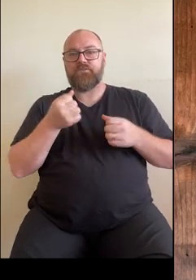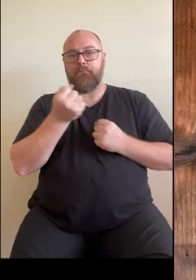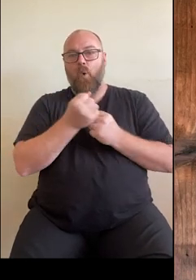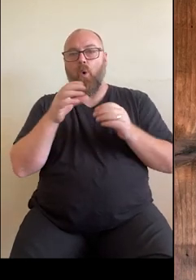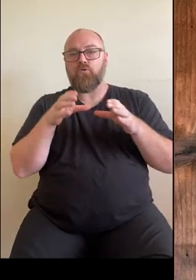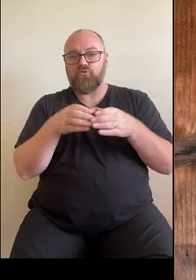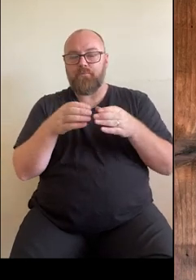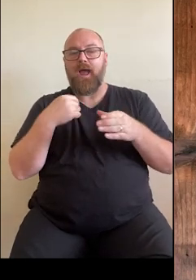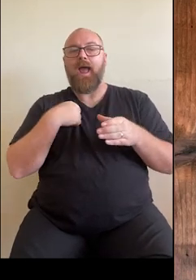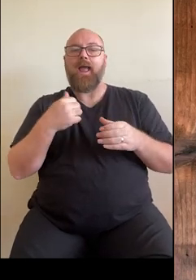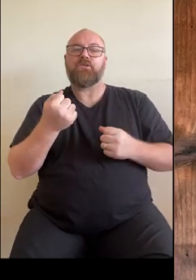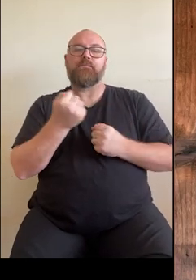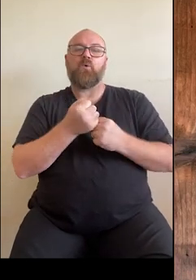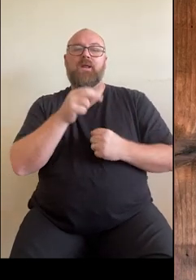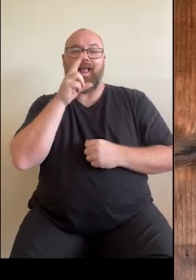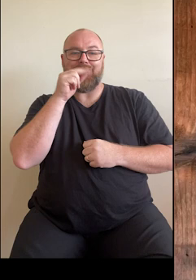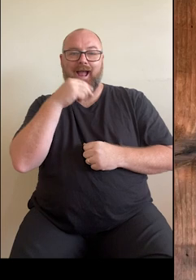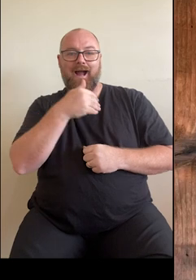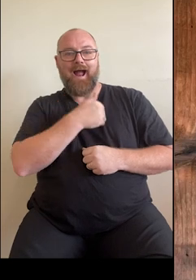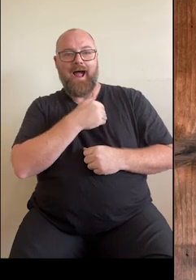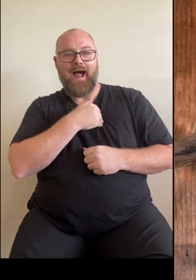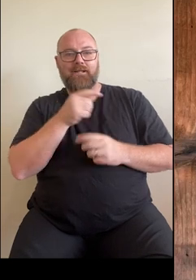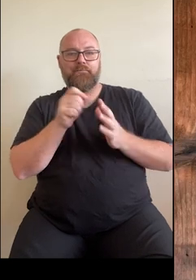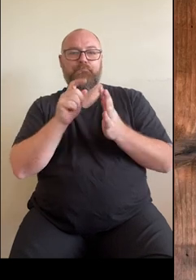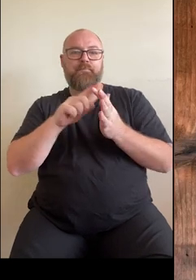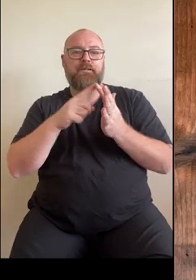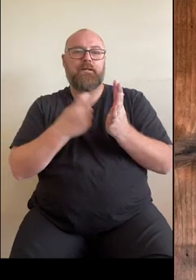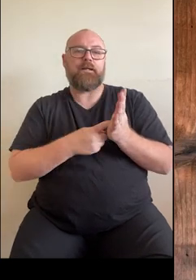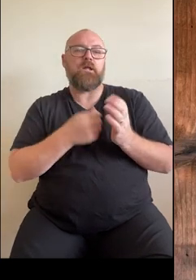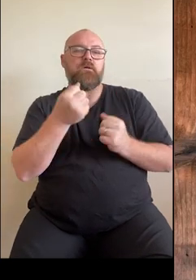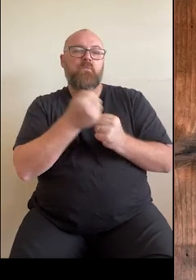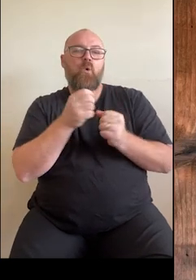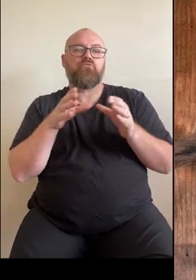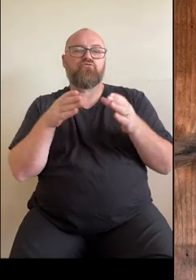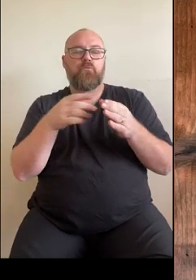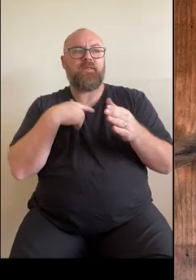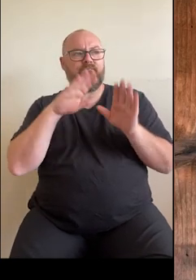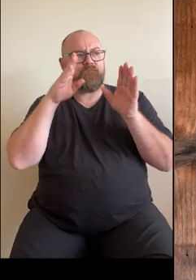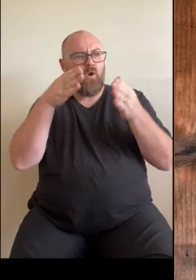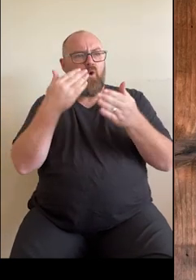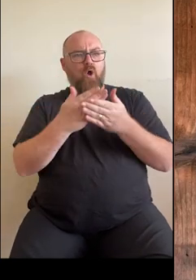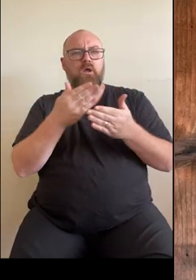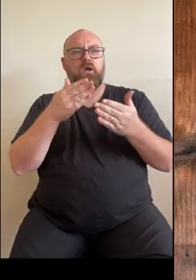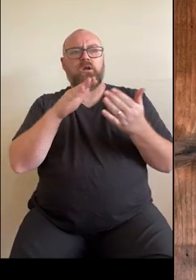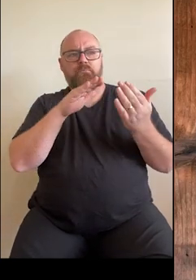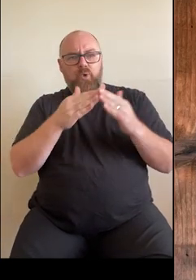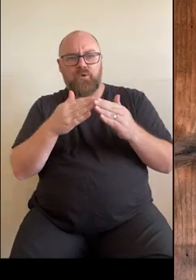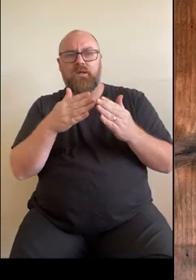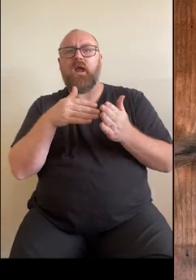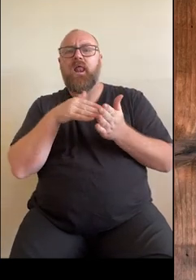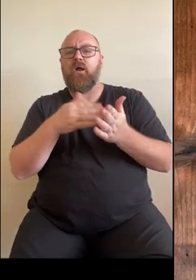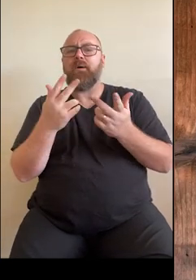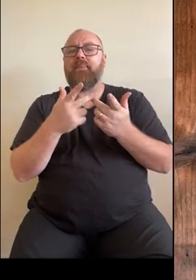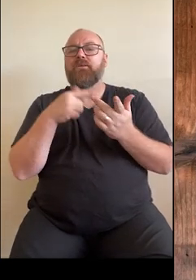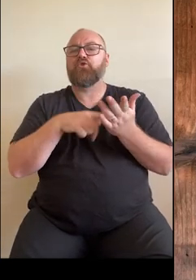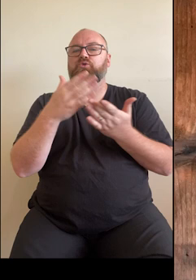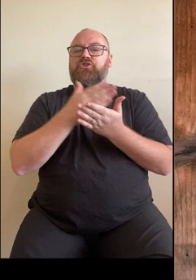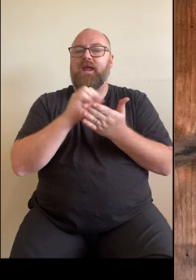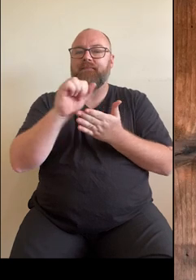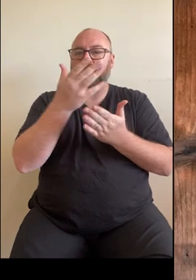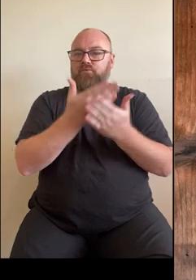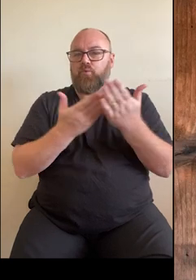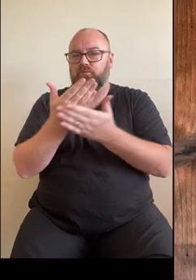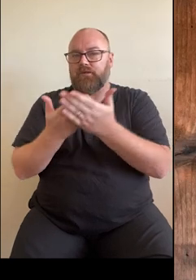Young Hearts Peer Support Group. These groups focus on community and allow others to share stories with their peers enabling personal